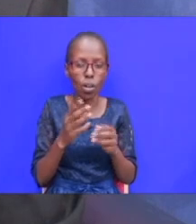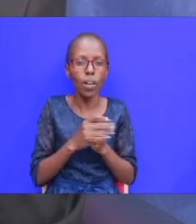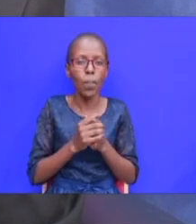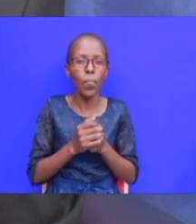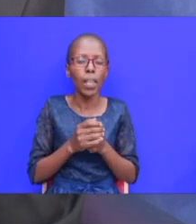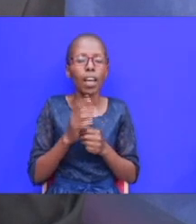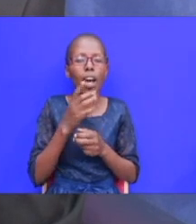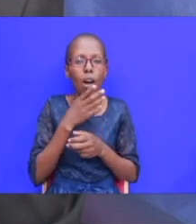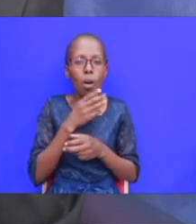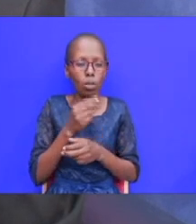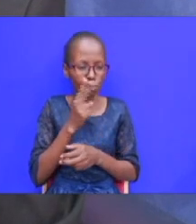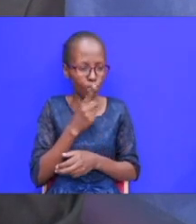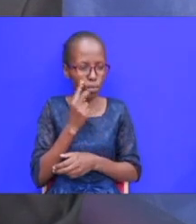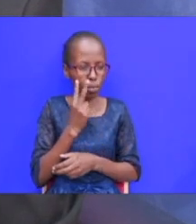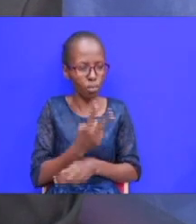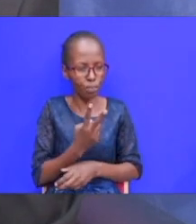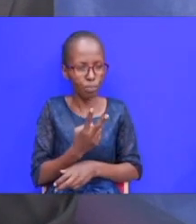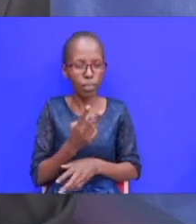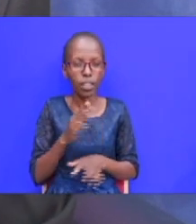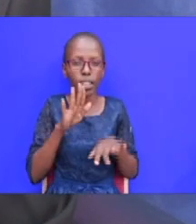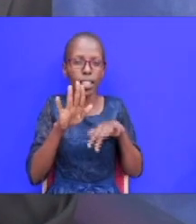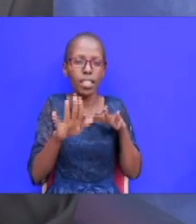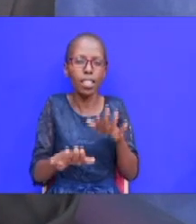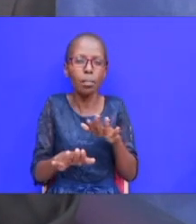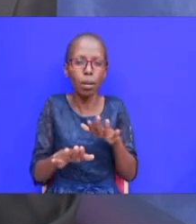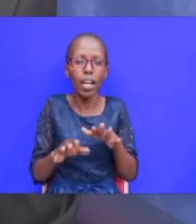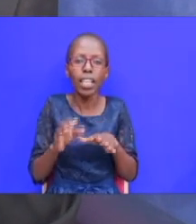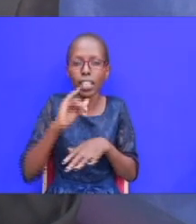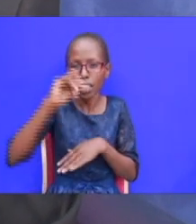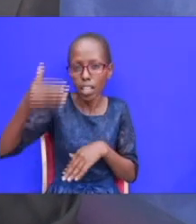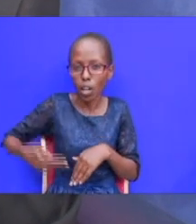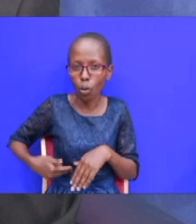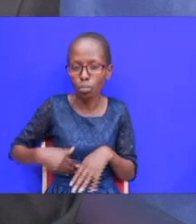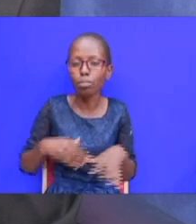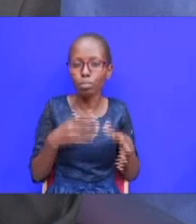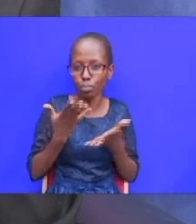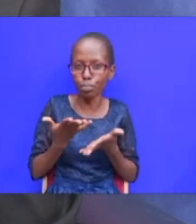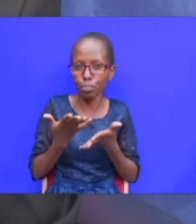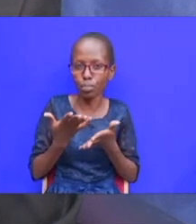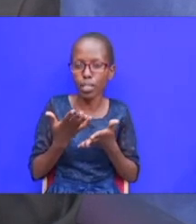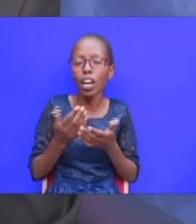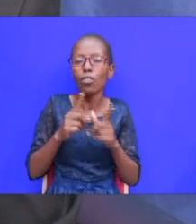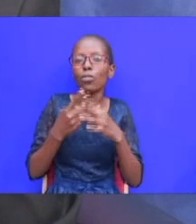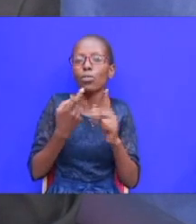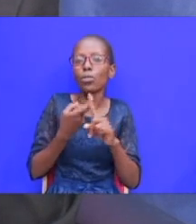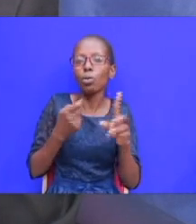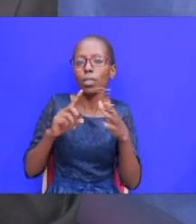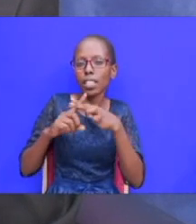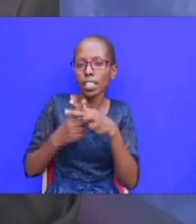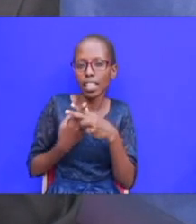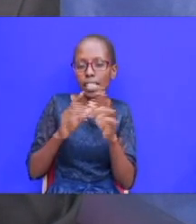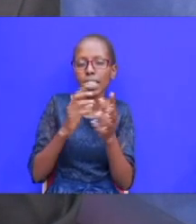look at this thing from the step that jacob took you see i see from the start he divided this wealth